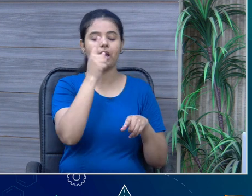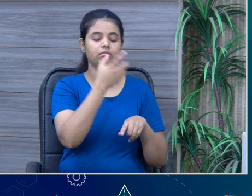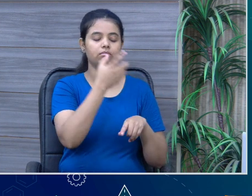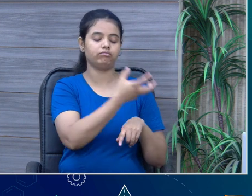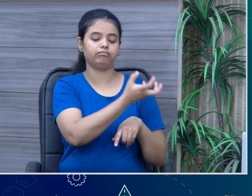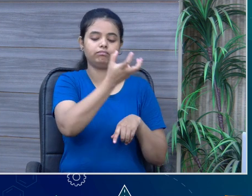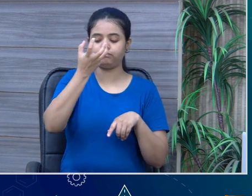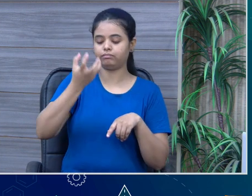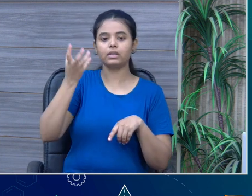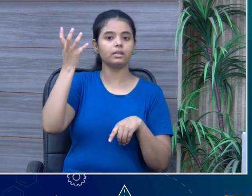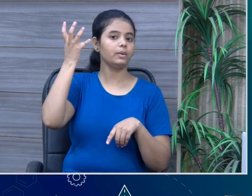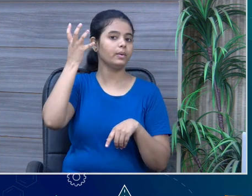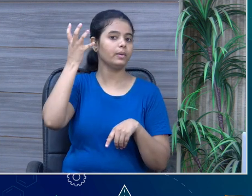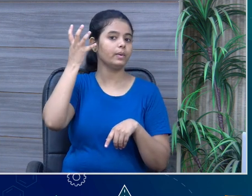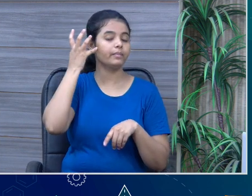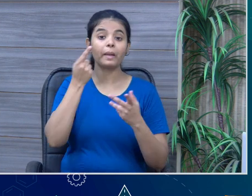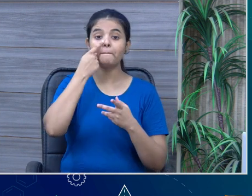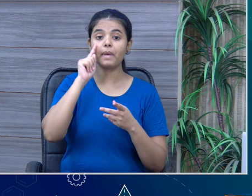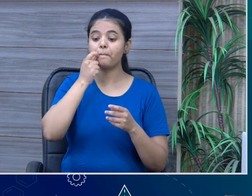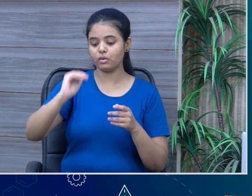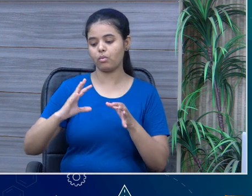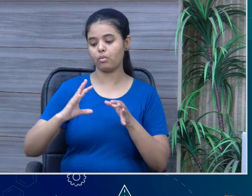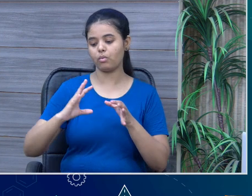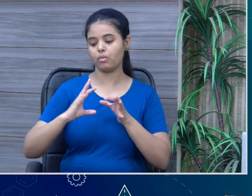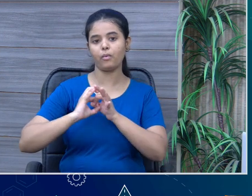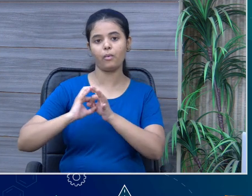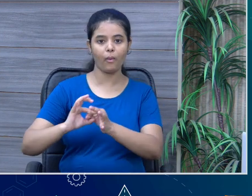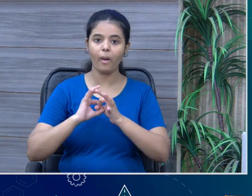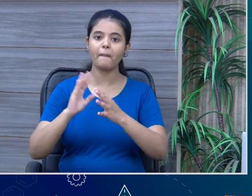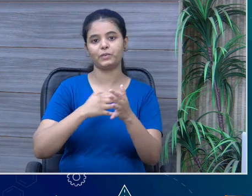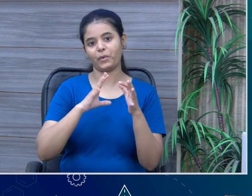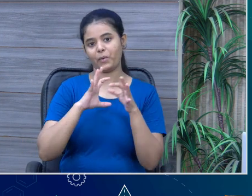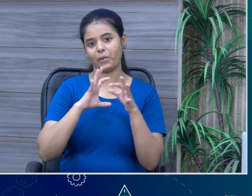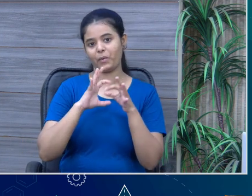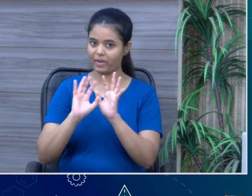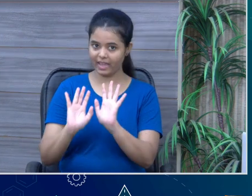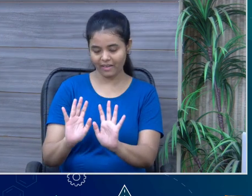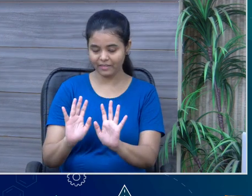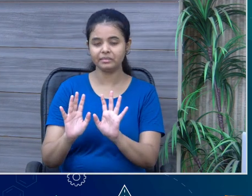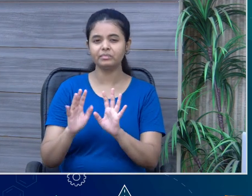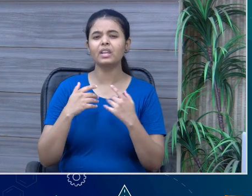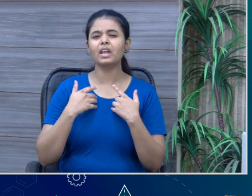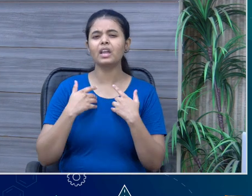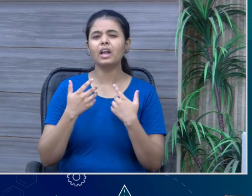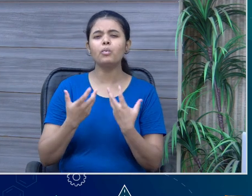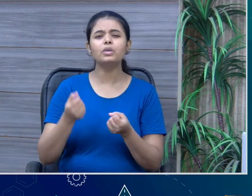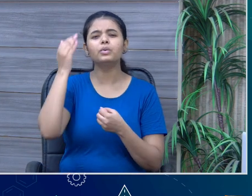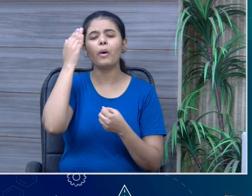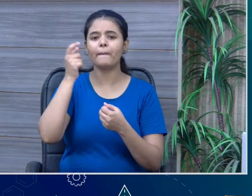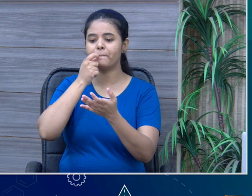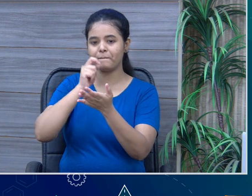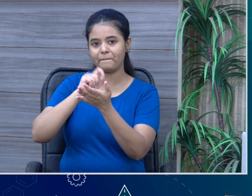a connection between the mother and the child which has been portrayed in the poem. So, what is the author trying to